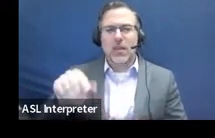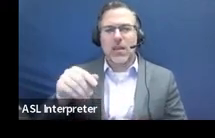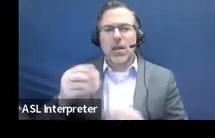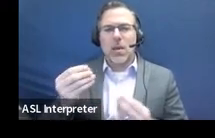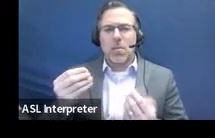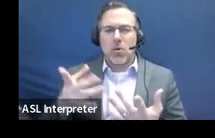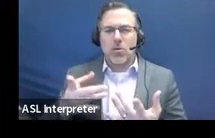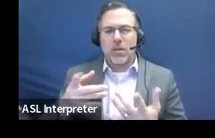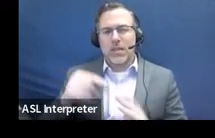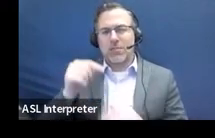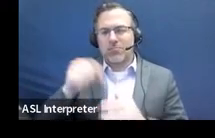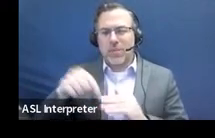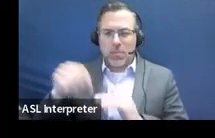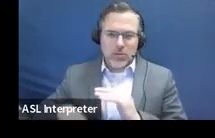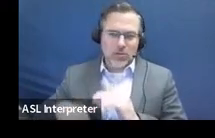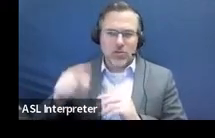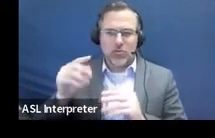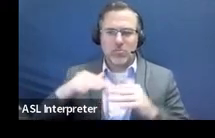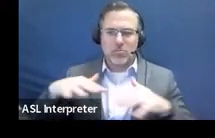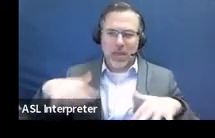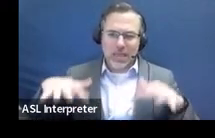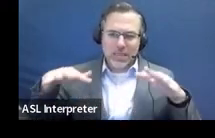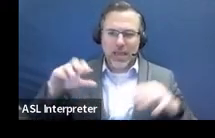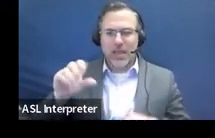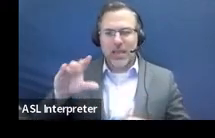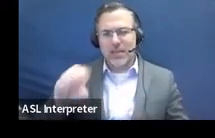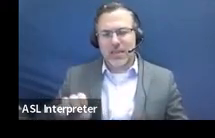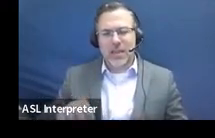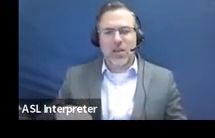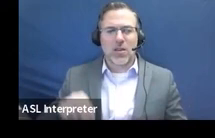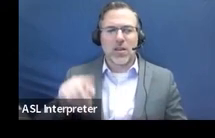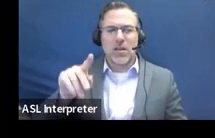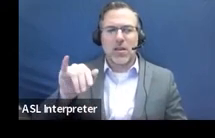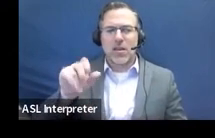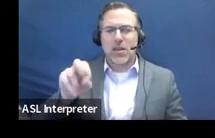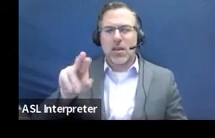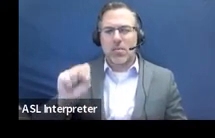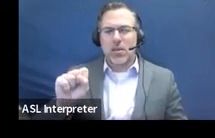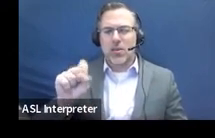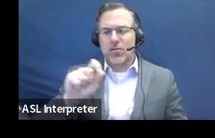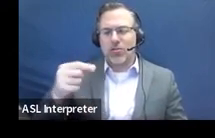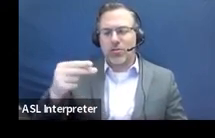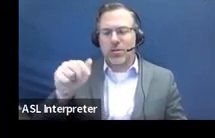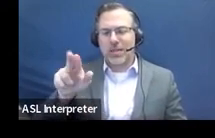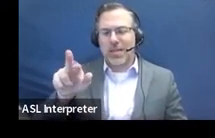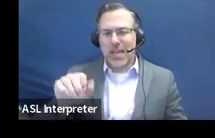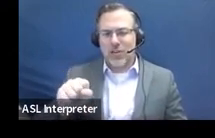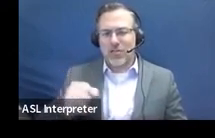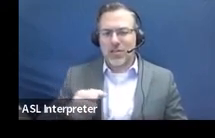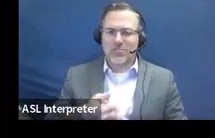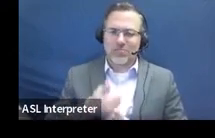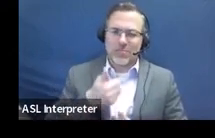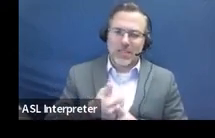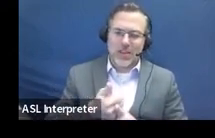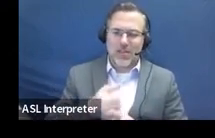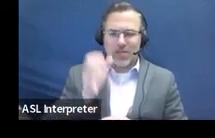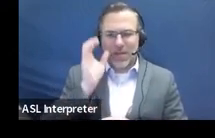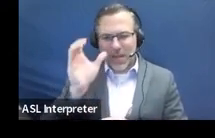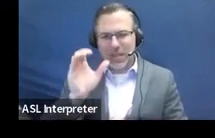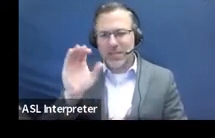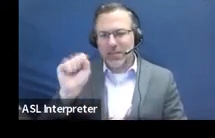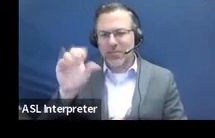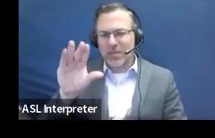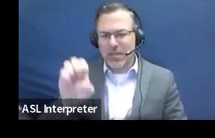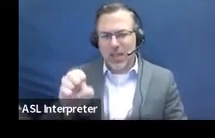observations, that Pierce-Harris self-concept scale. So any of those that give you information about their social or emotional